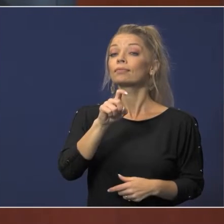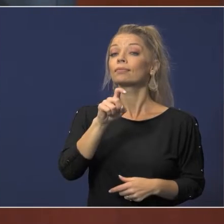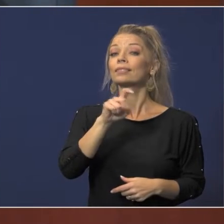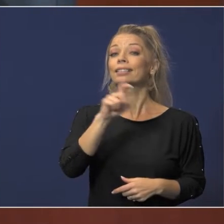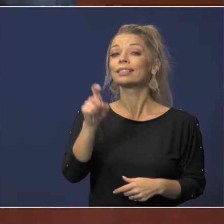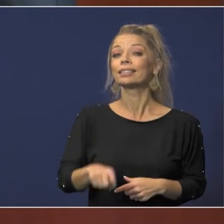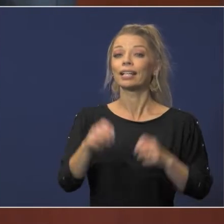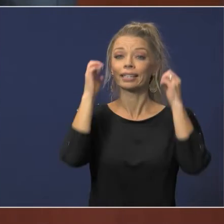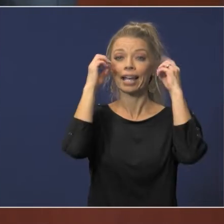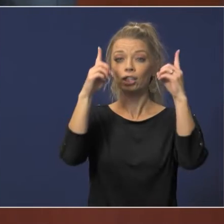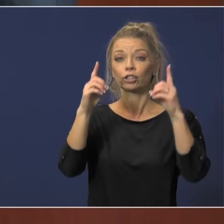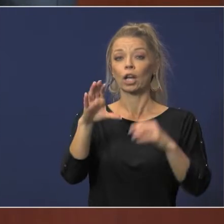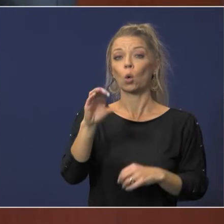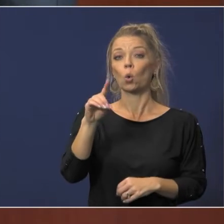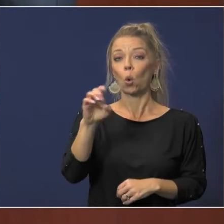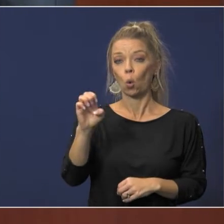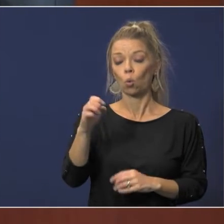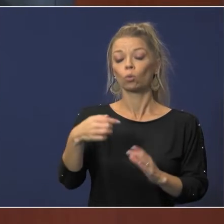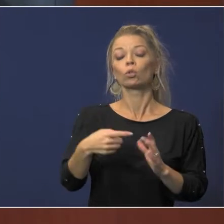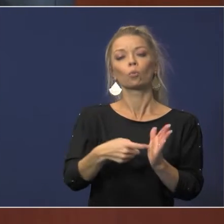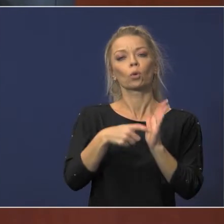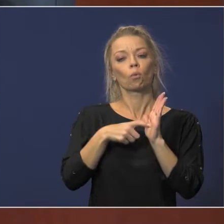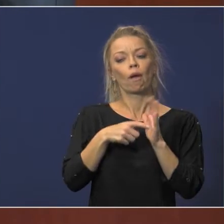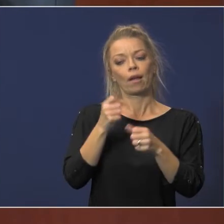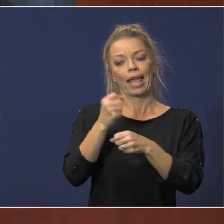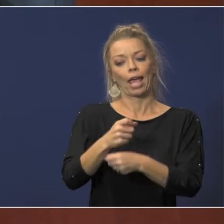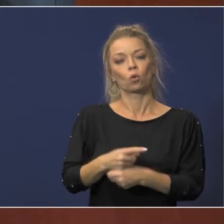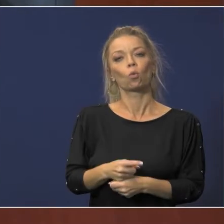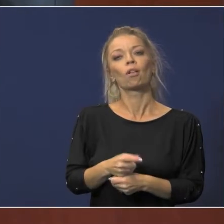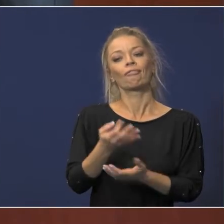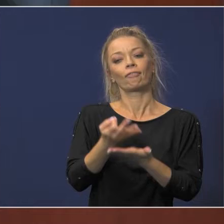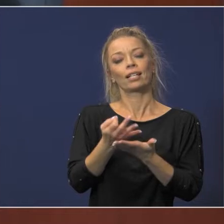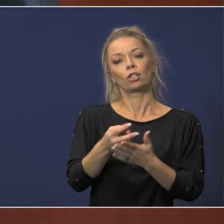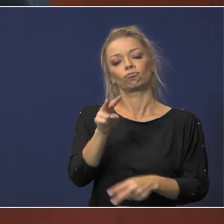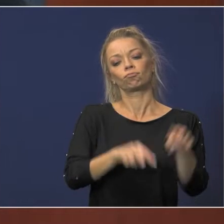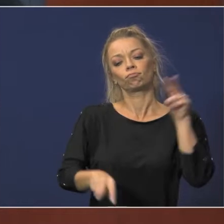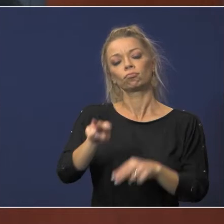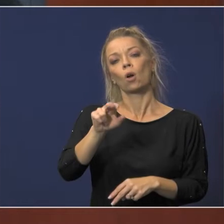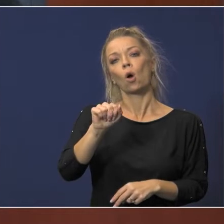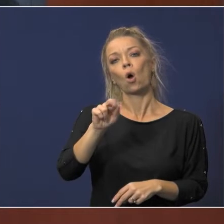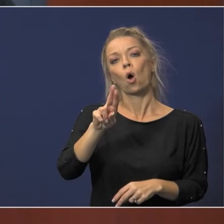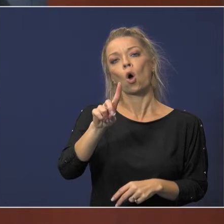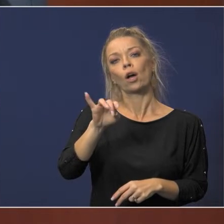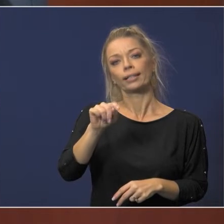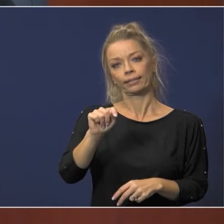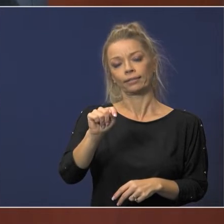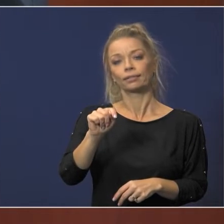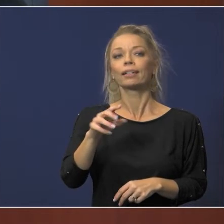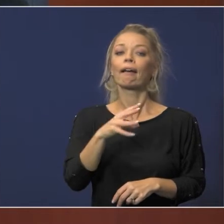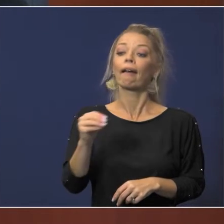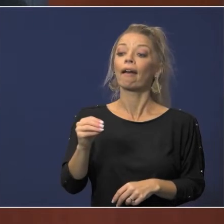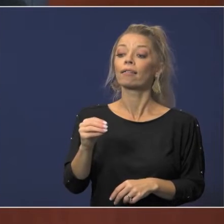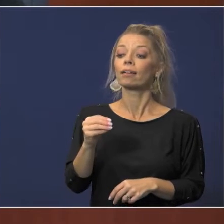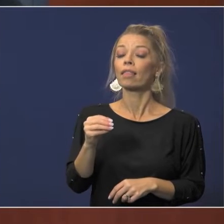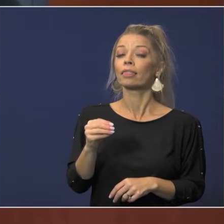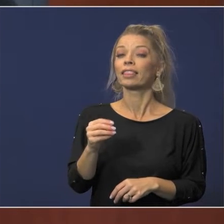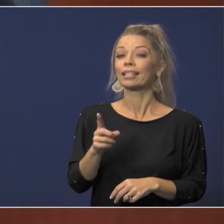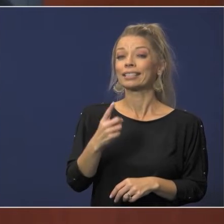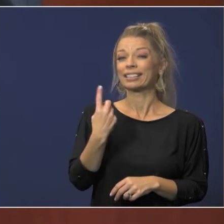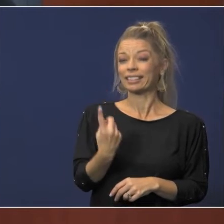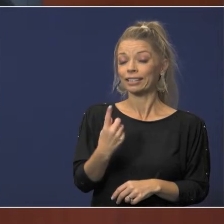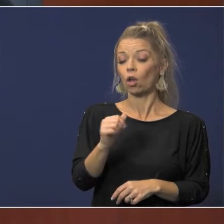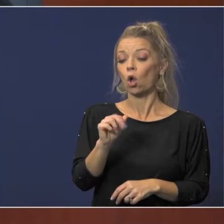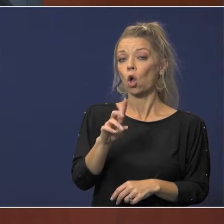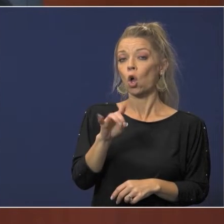code requires an annual financial audit of the district and the single audit act requires a compliance